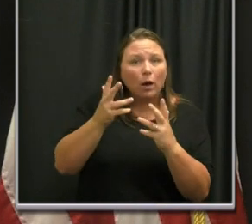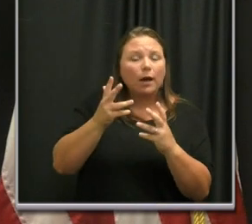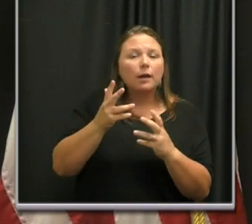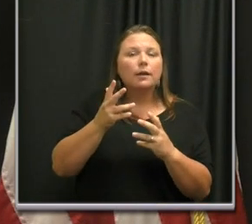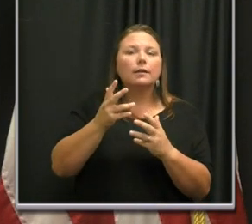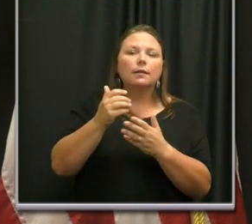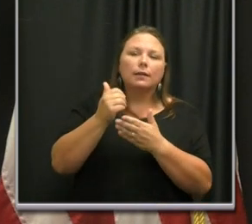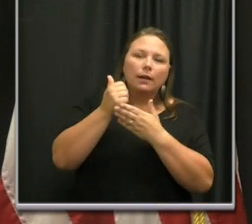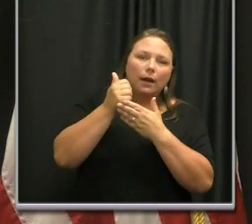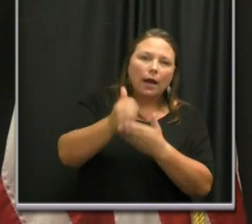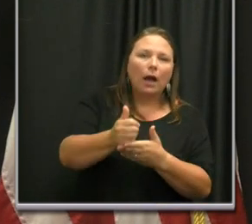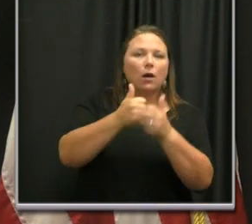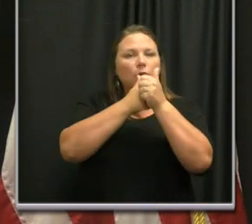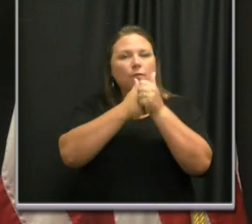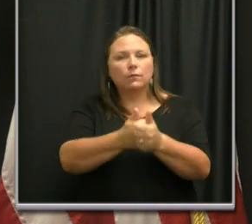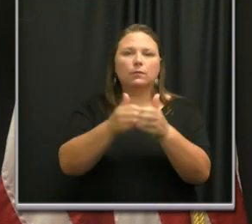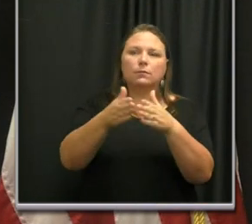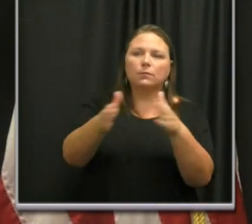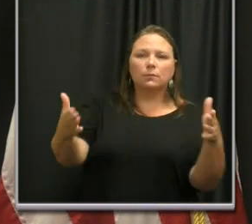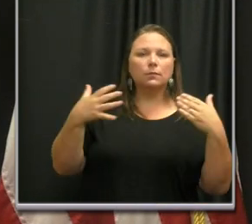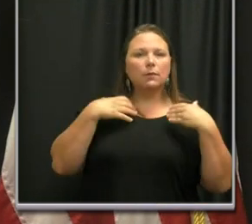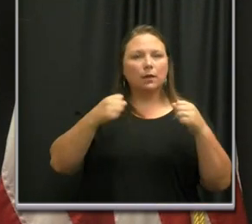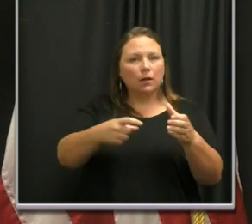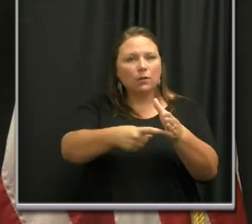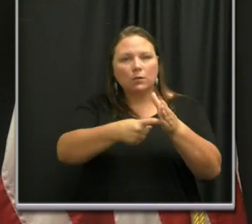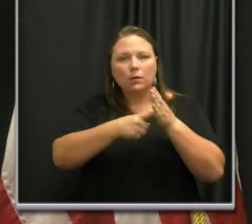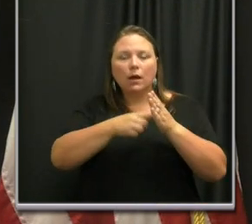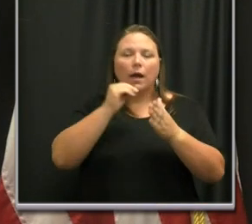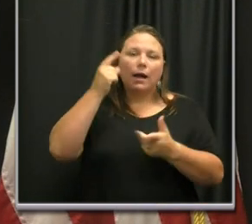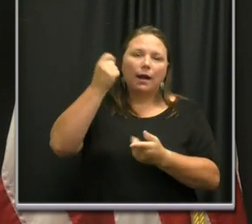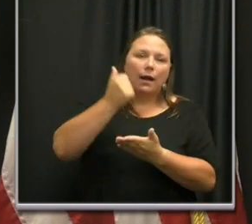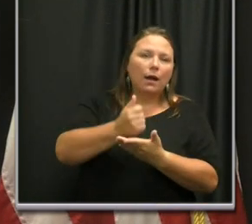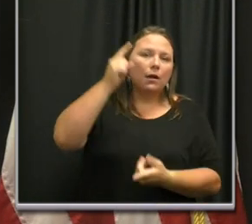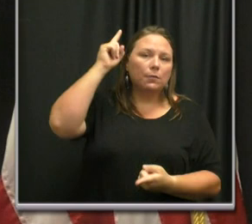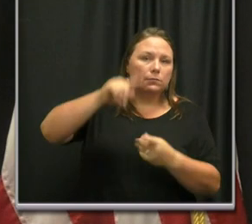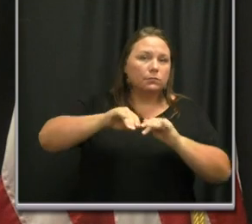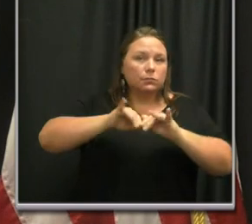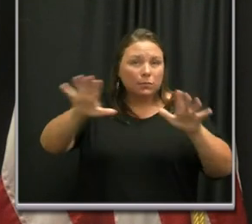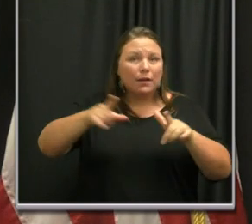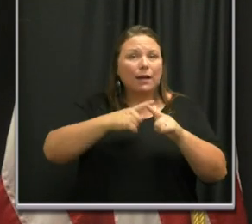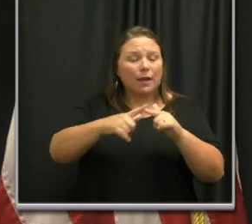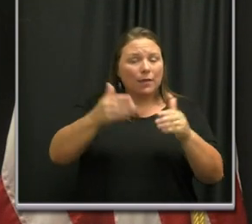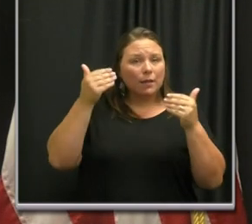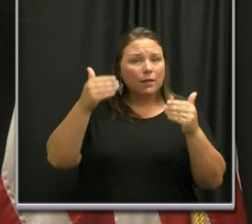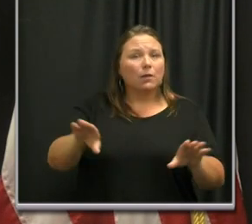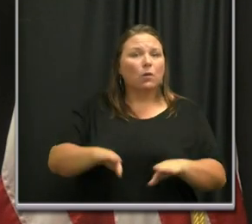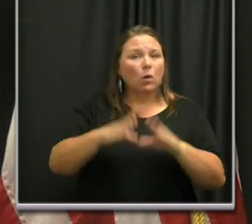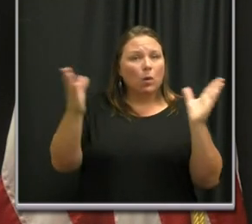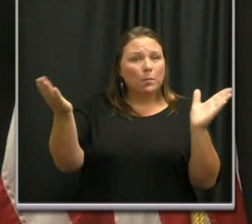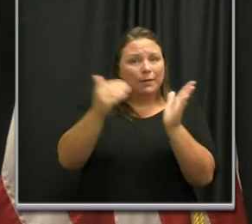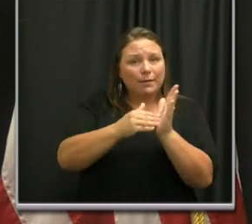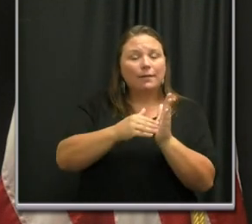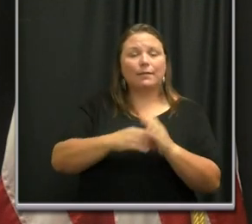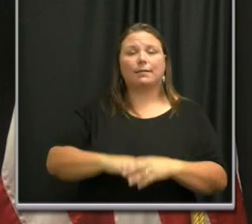get right with public health protocols and flatten the spread of the coronavirus, and then we can move on in our roadmap.